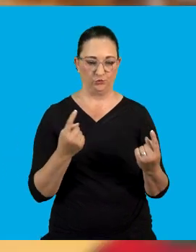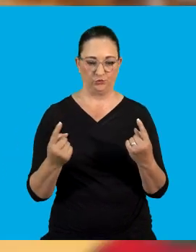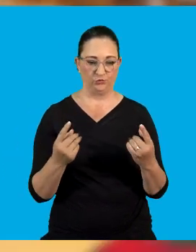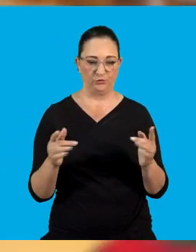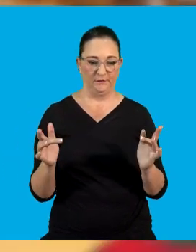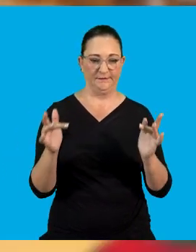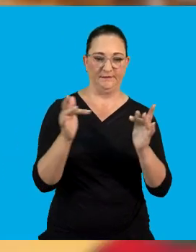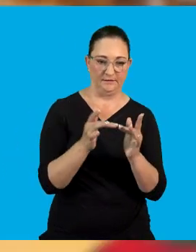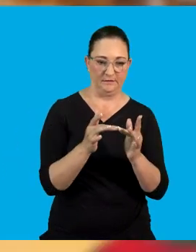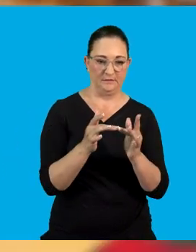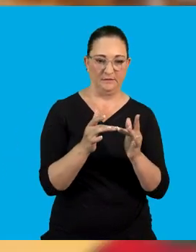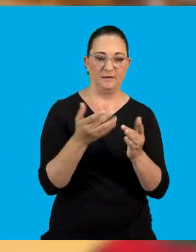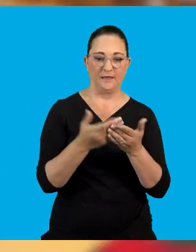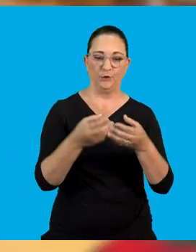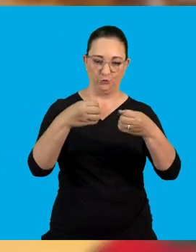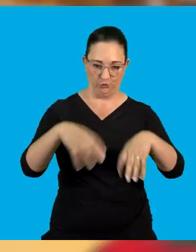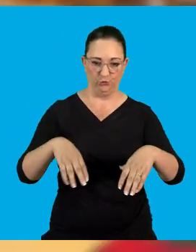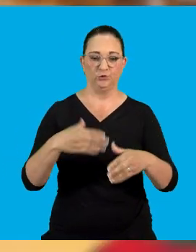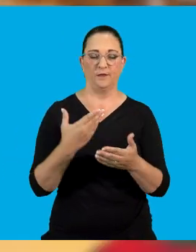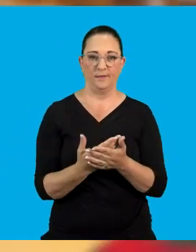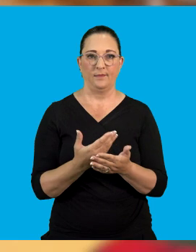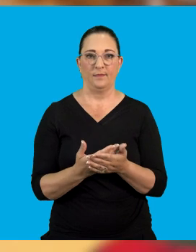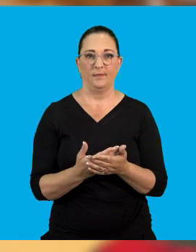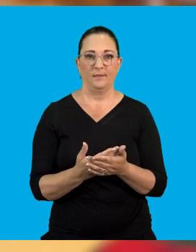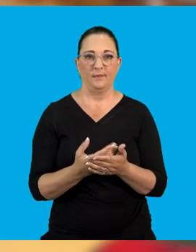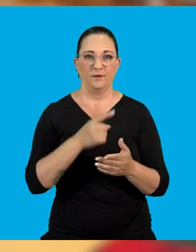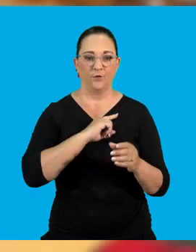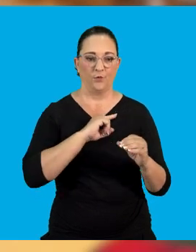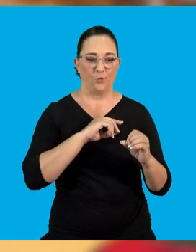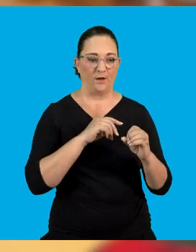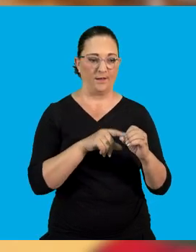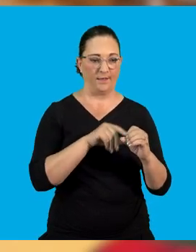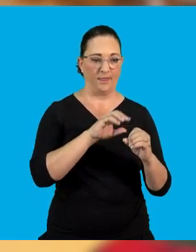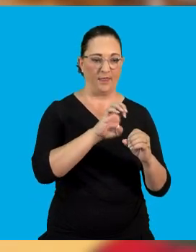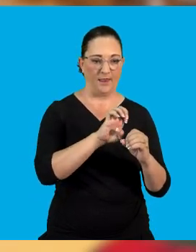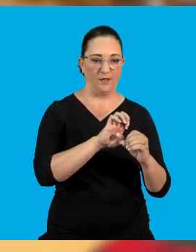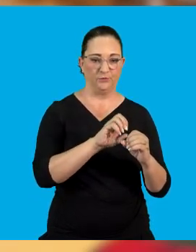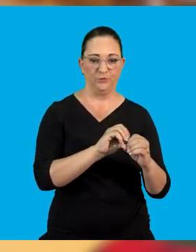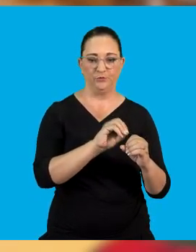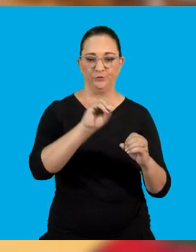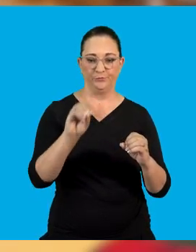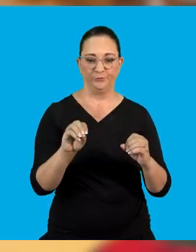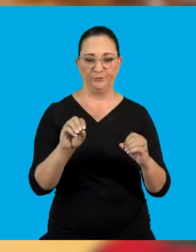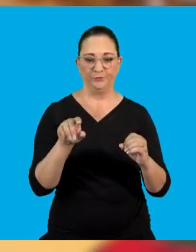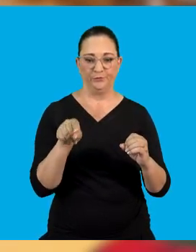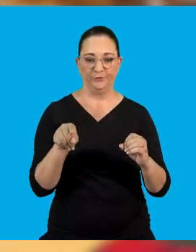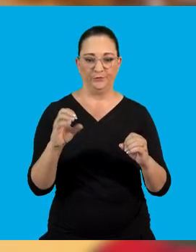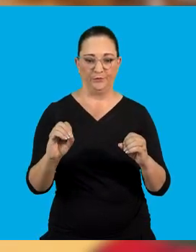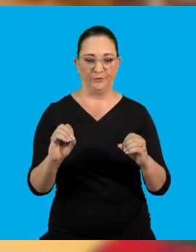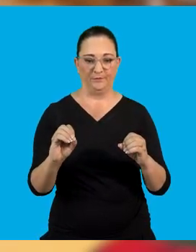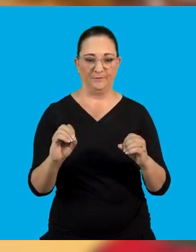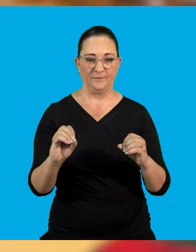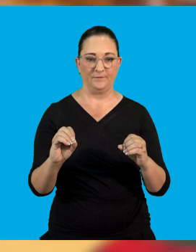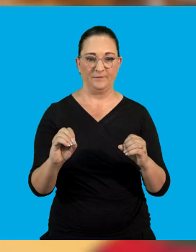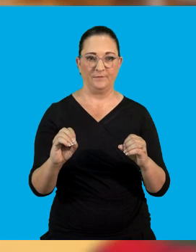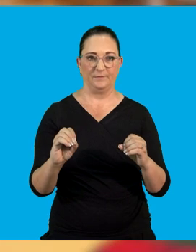touch each other then the discharge can happen. That's now when a substance is going to transfer its electrons to the other substance meaning